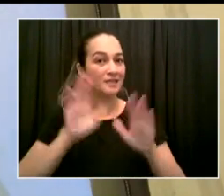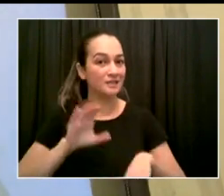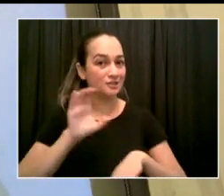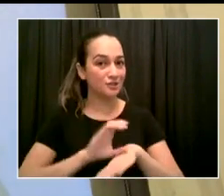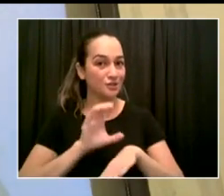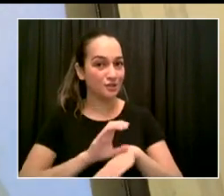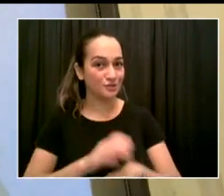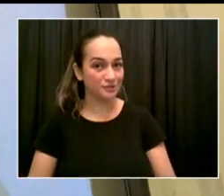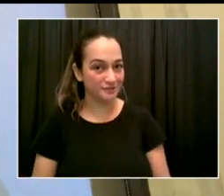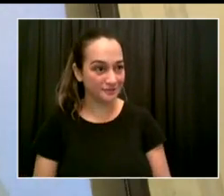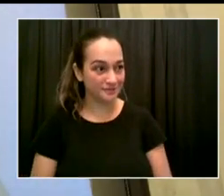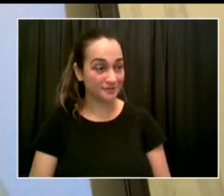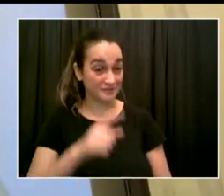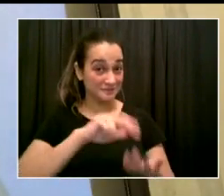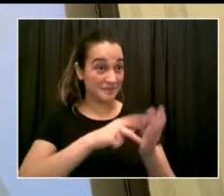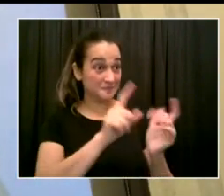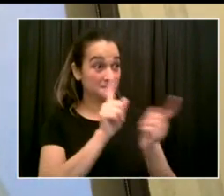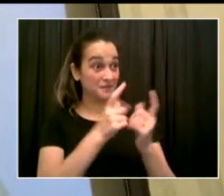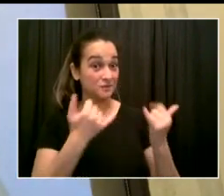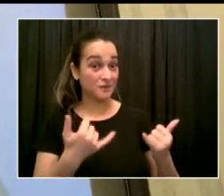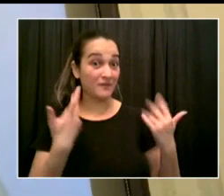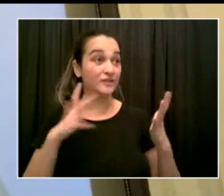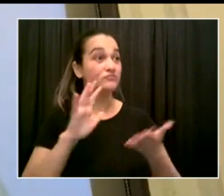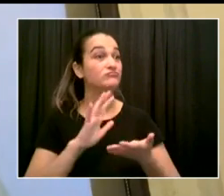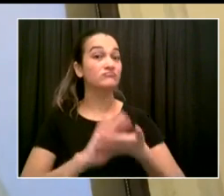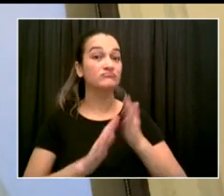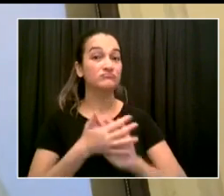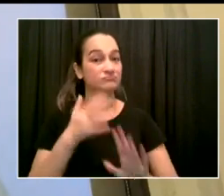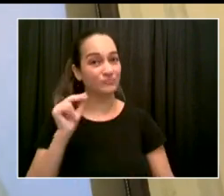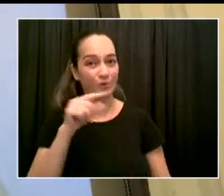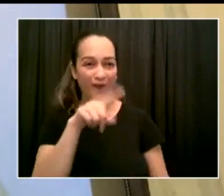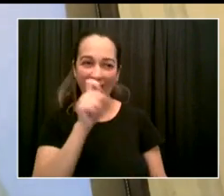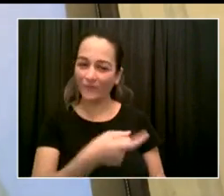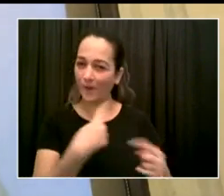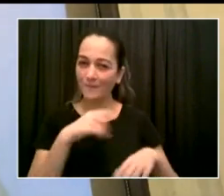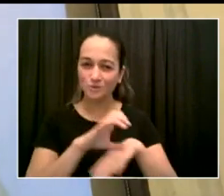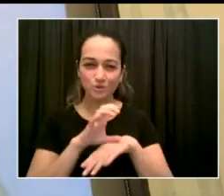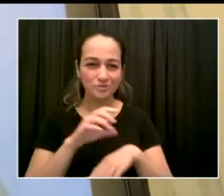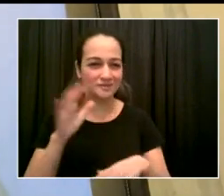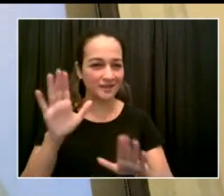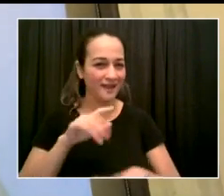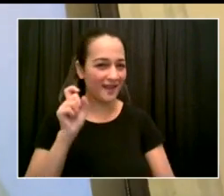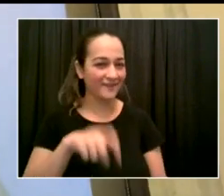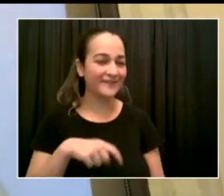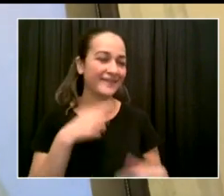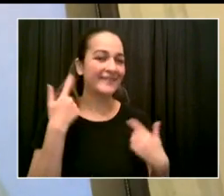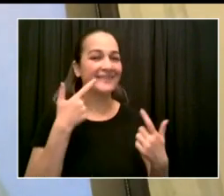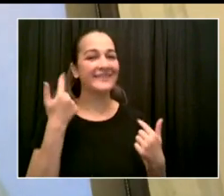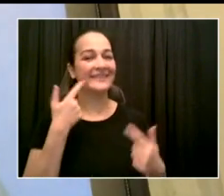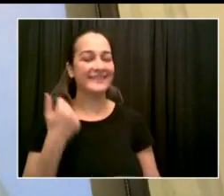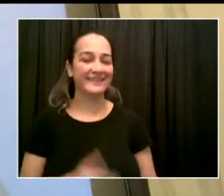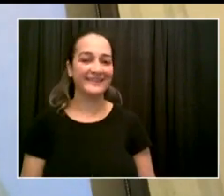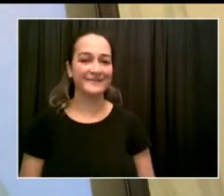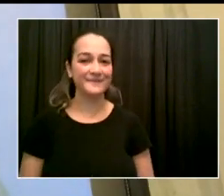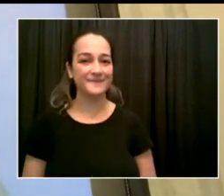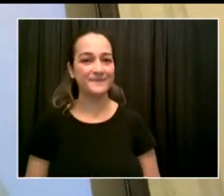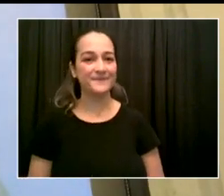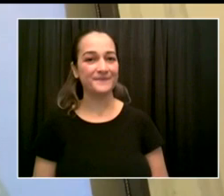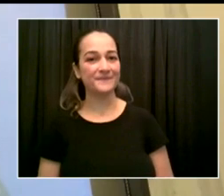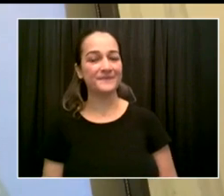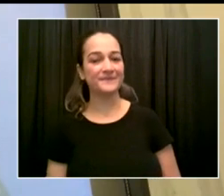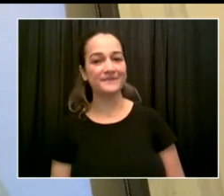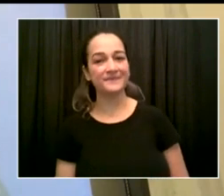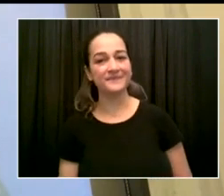you, Mr. Mayor, who has brought us together. The word religion means to tie together. And you're doing this also in that religious spirit. But to be with such